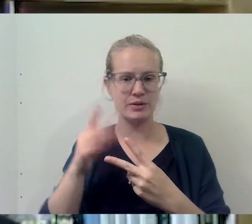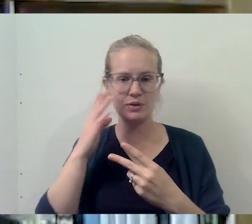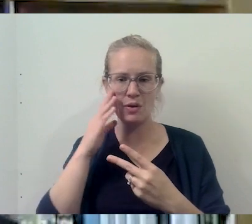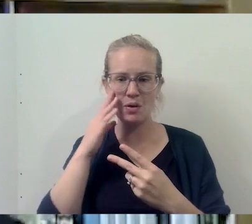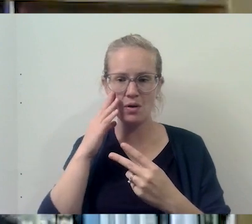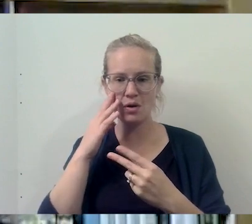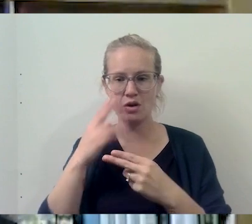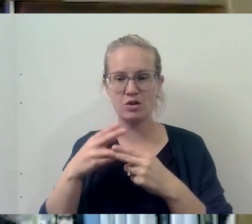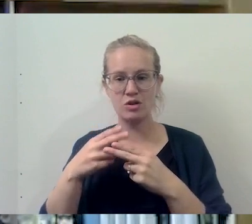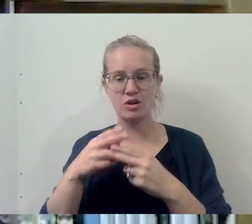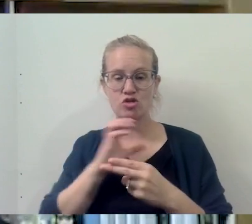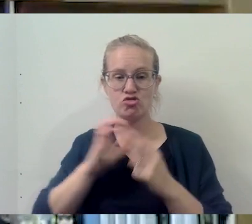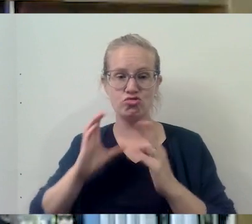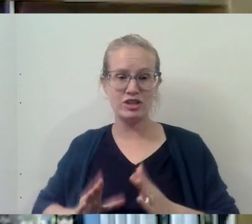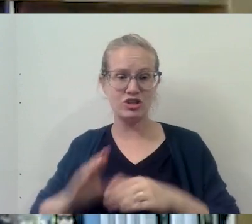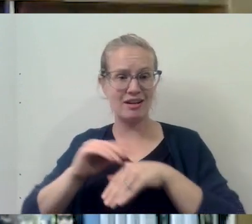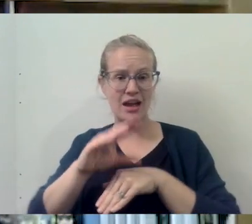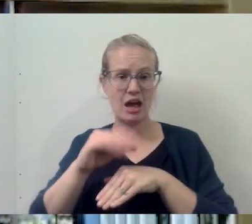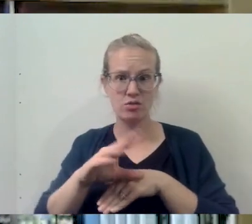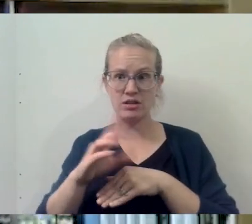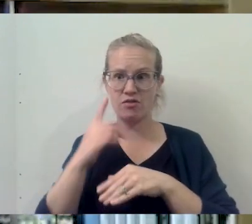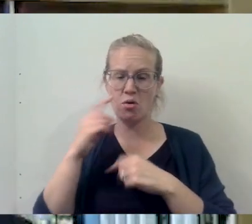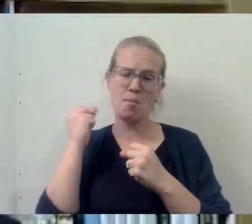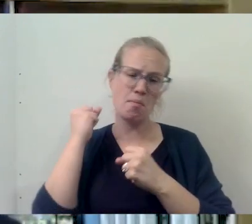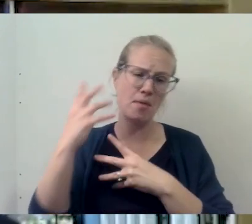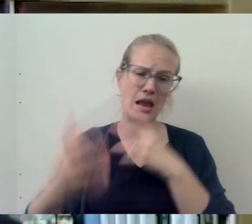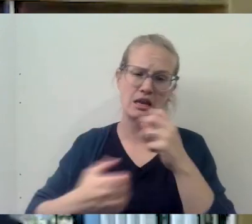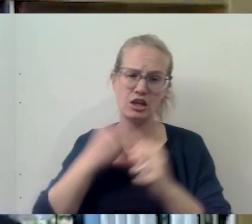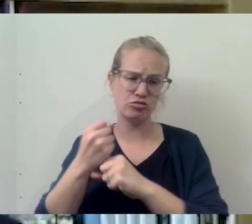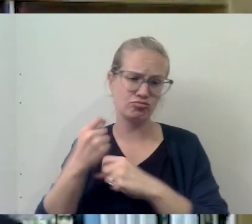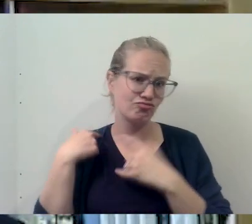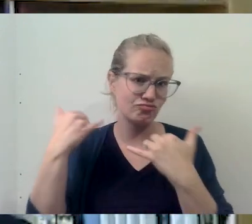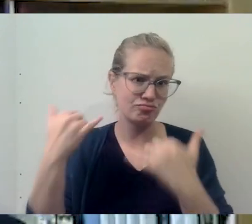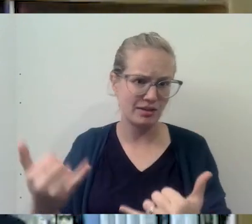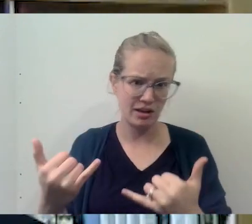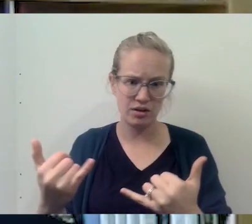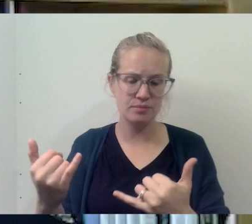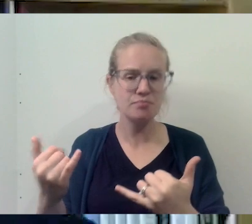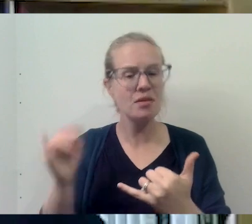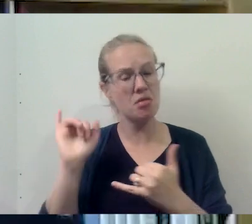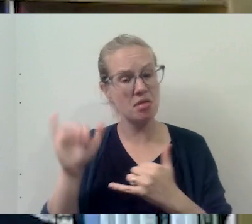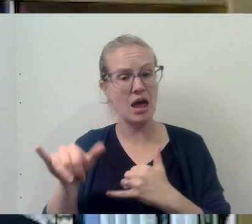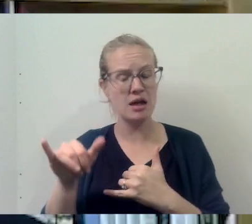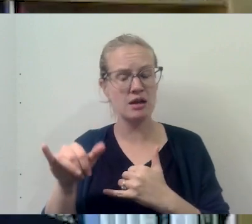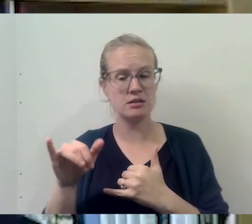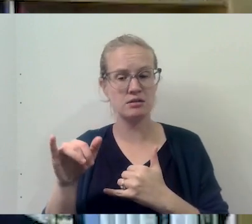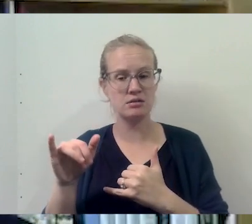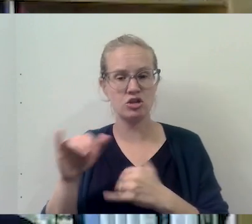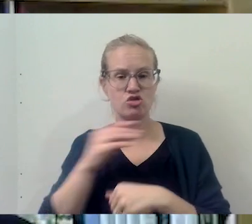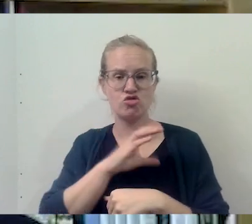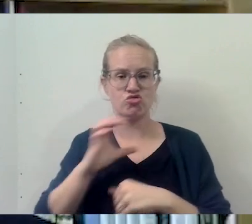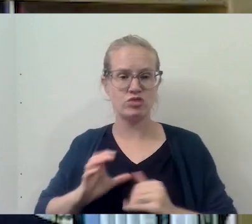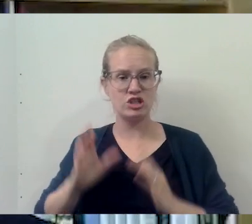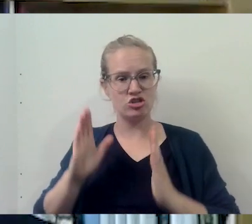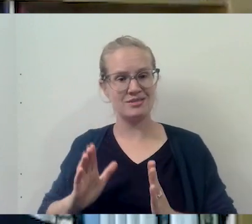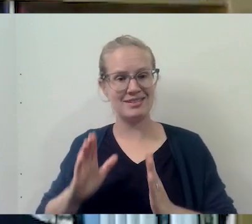there's been something called Christian counseling for many, many years, decades, and that has basically, Christian counseling has, I think,